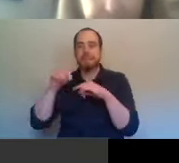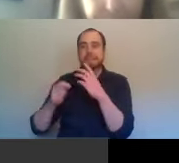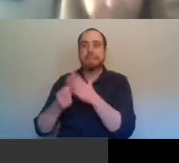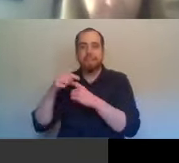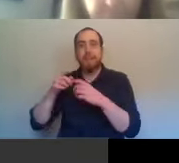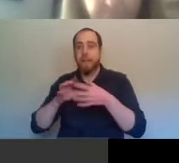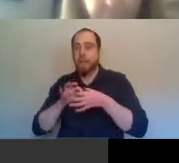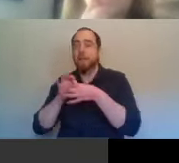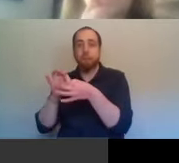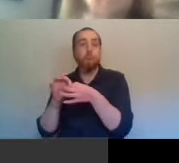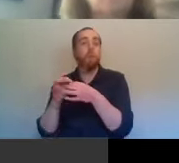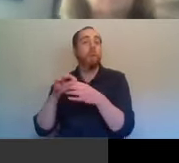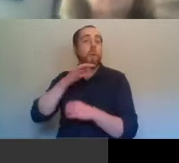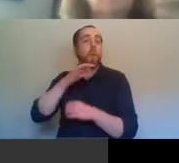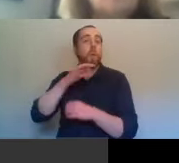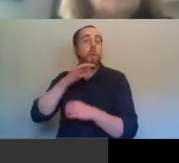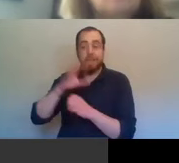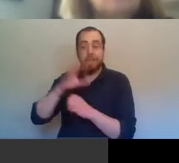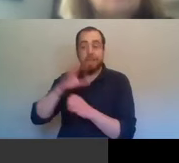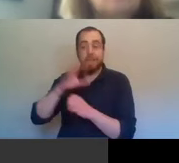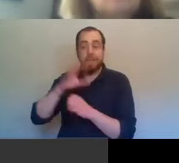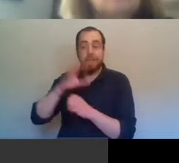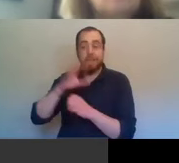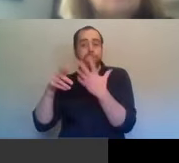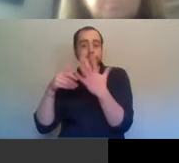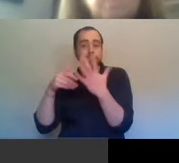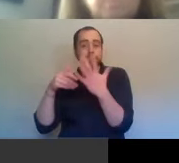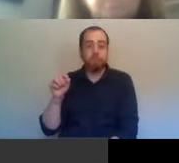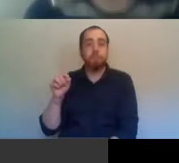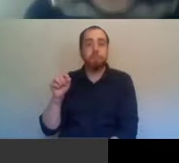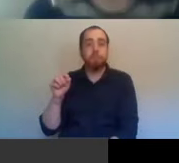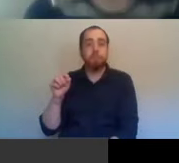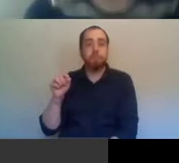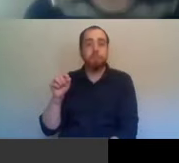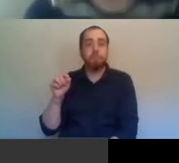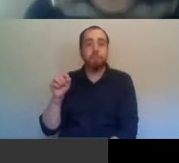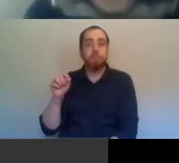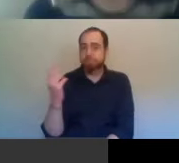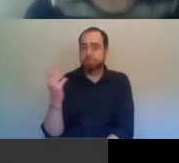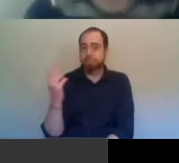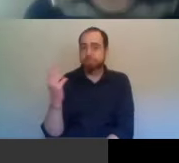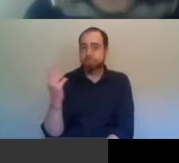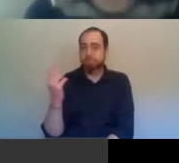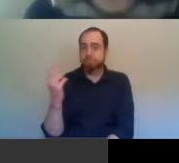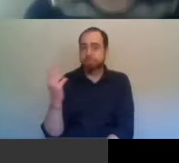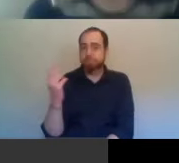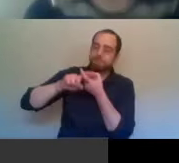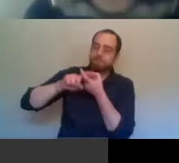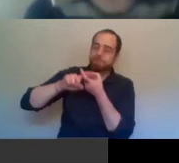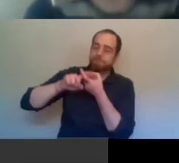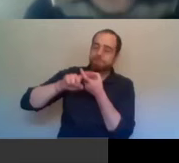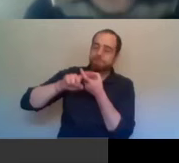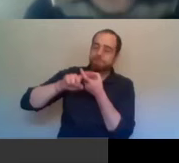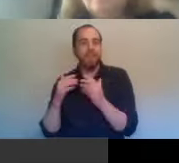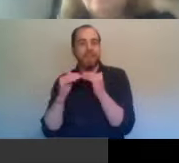quite right, to actually, you know, return some kind of stability to living standards and working-class